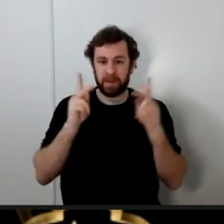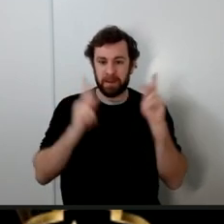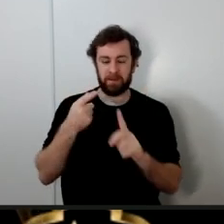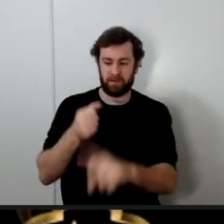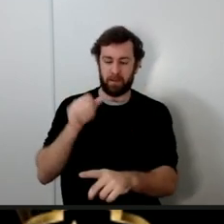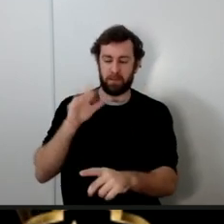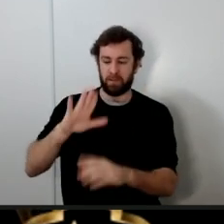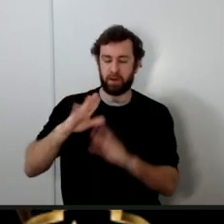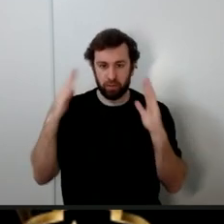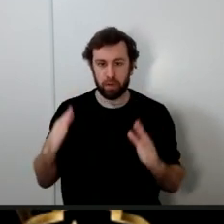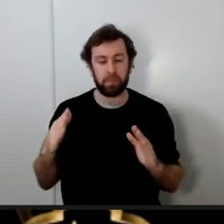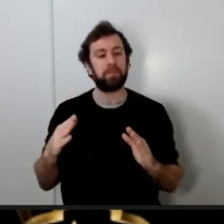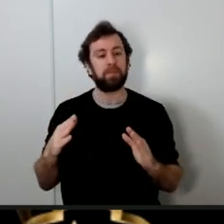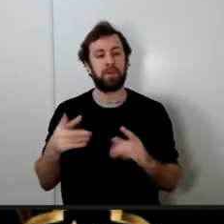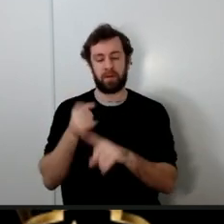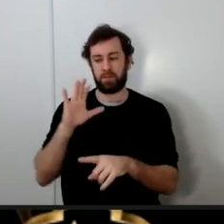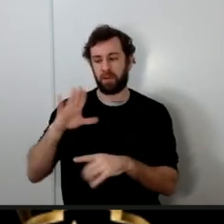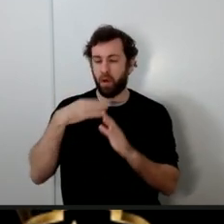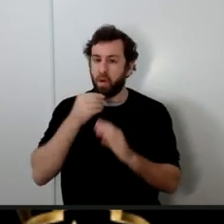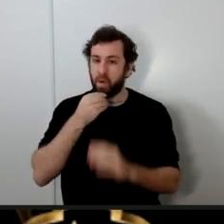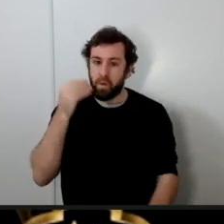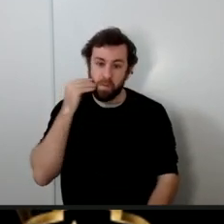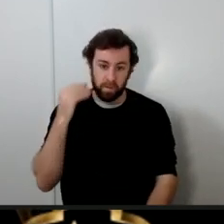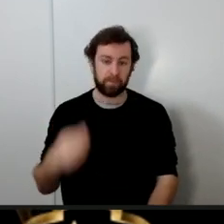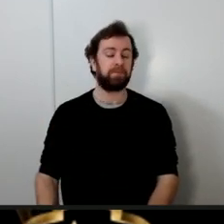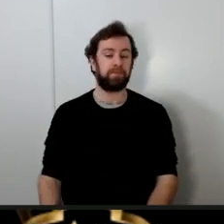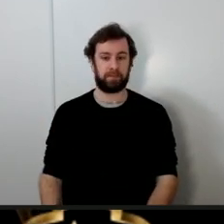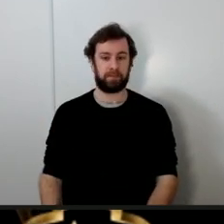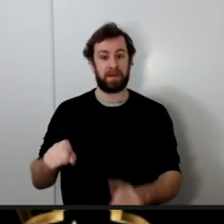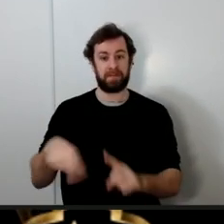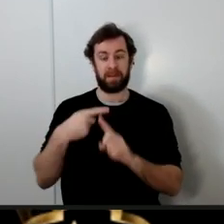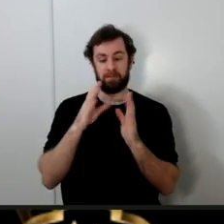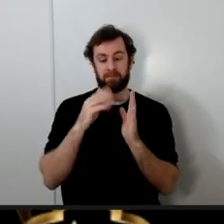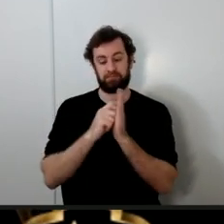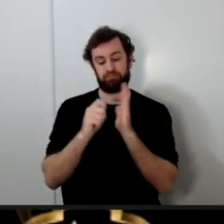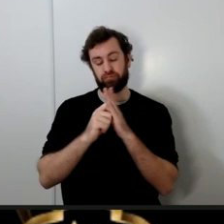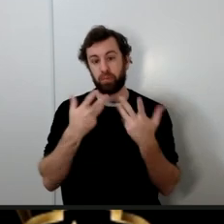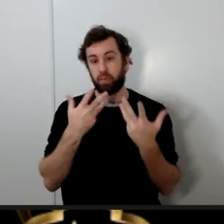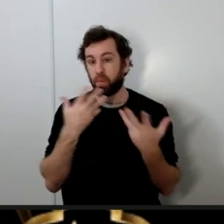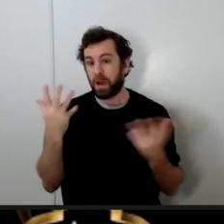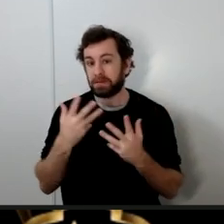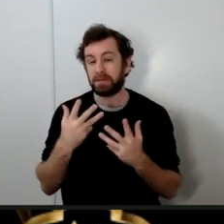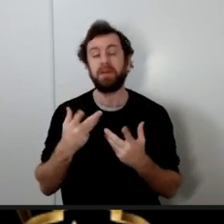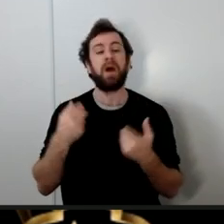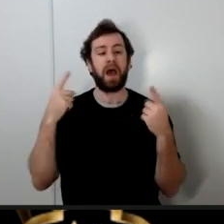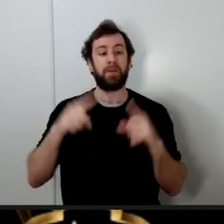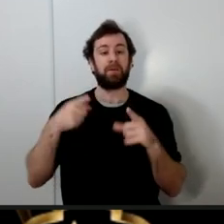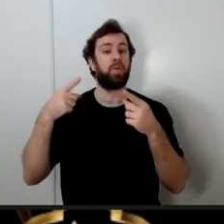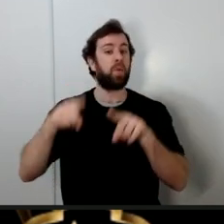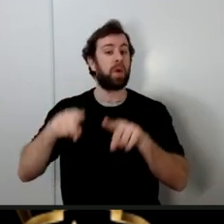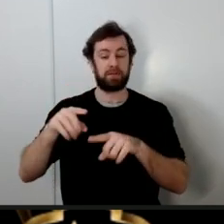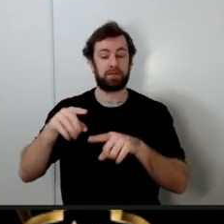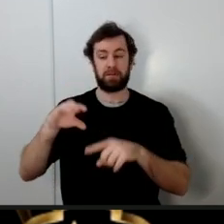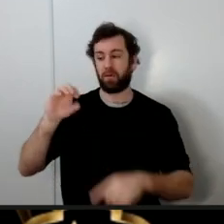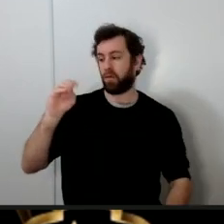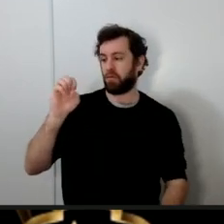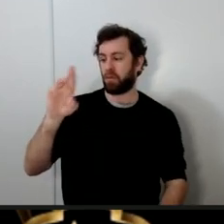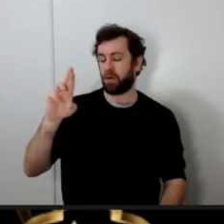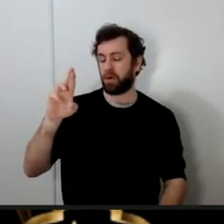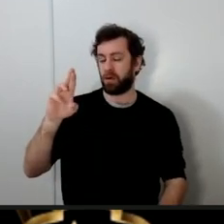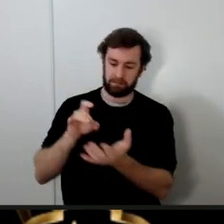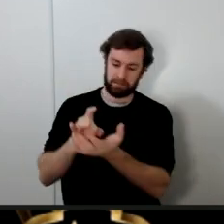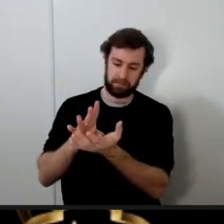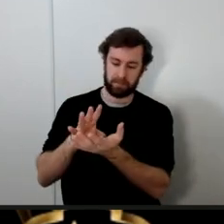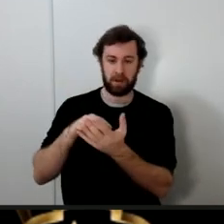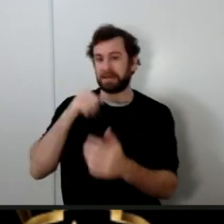from their homes and then Bukhari says this happened when Umar kicked out the